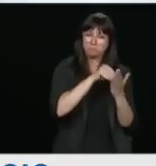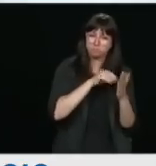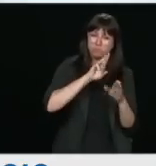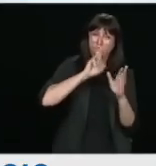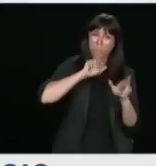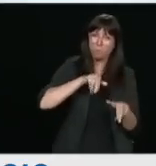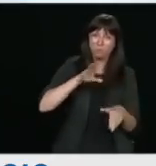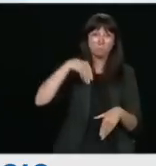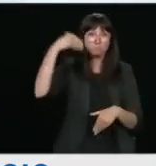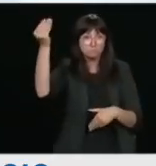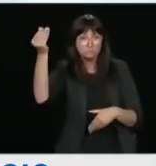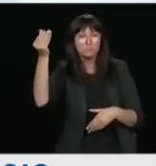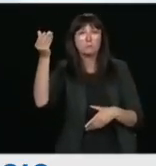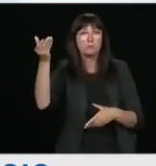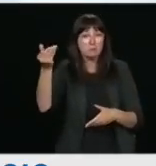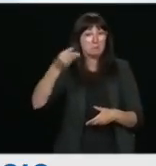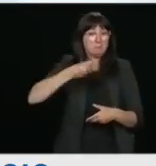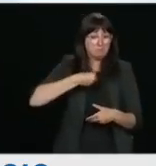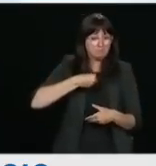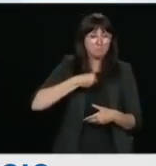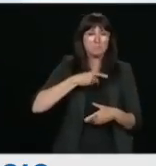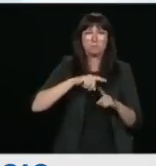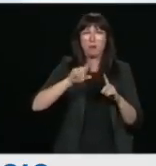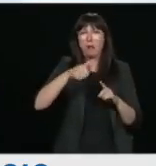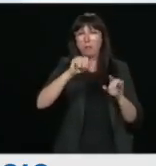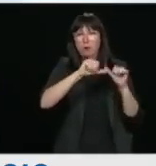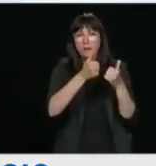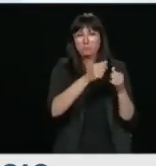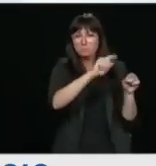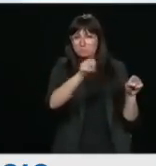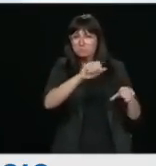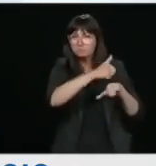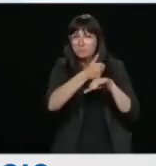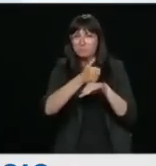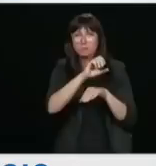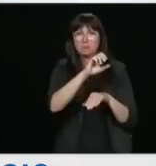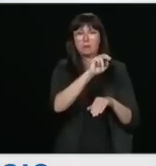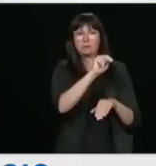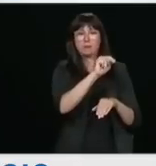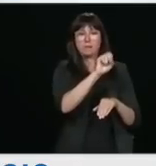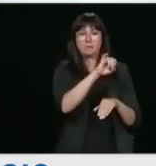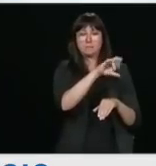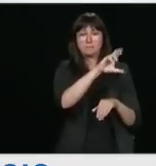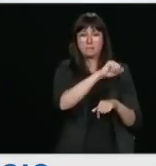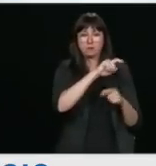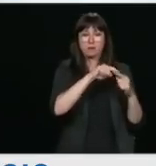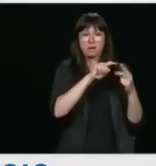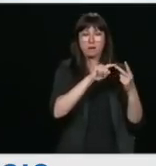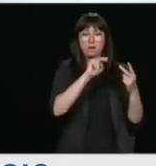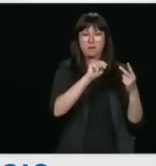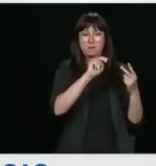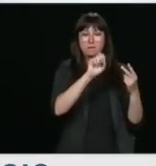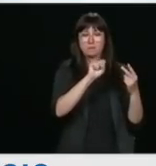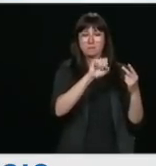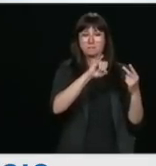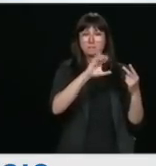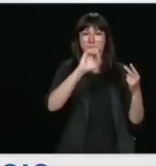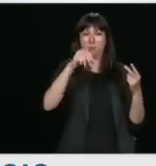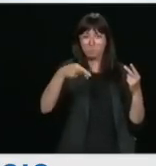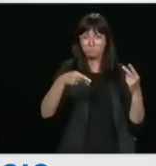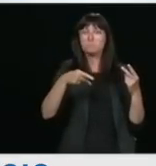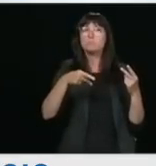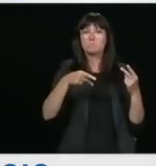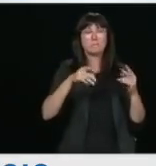oversight agencies that we have put in place, both NCIRA and NCI COPS. There is that clear acknowledgement, and we benefit